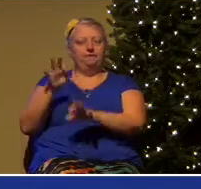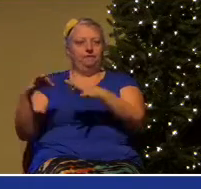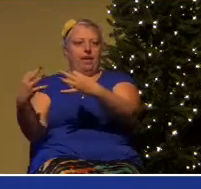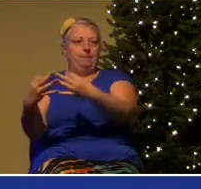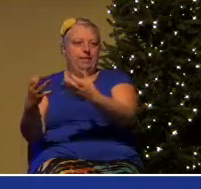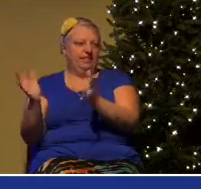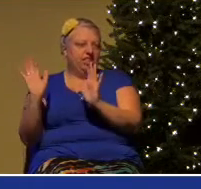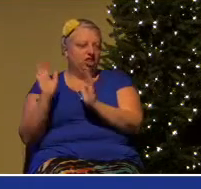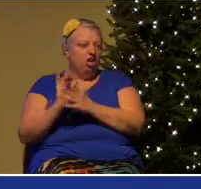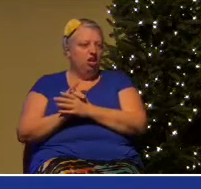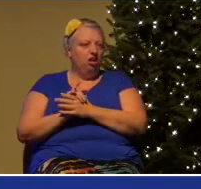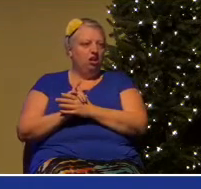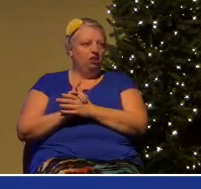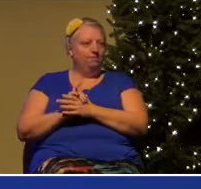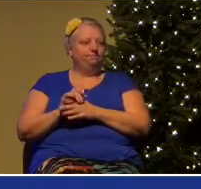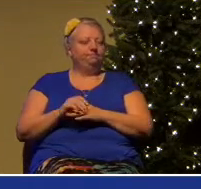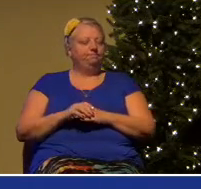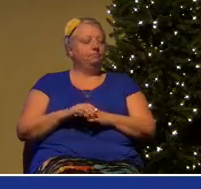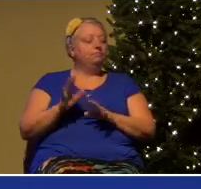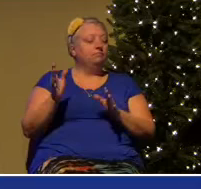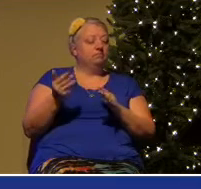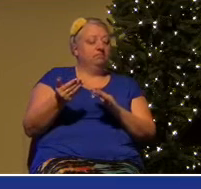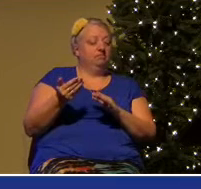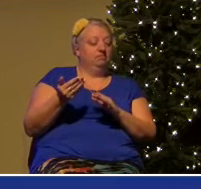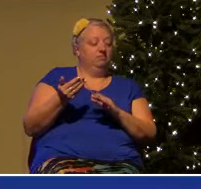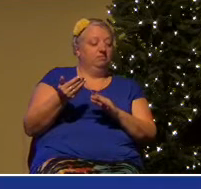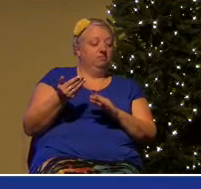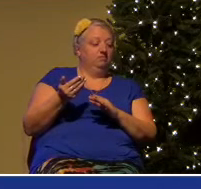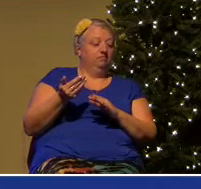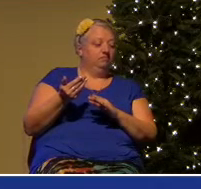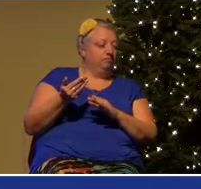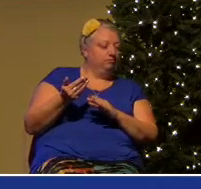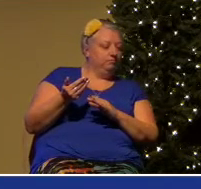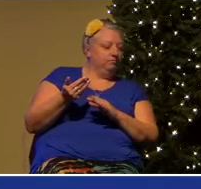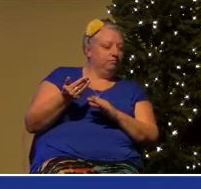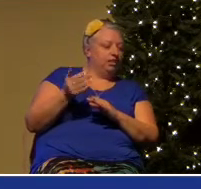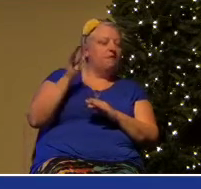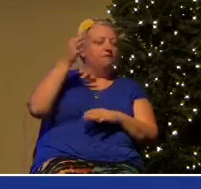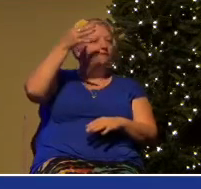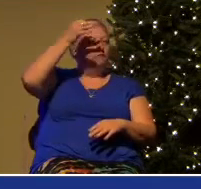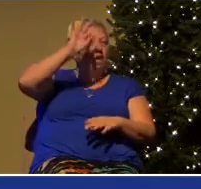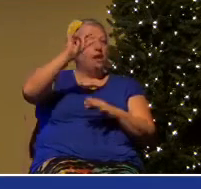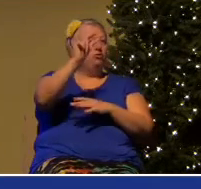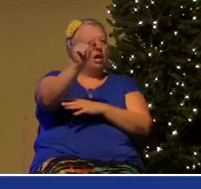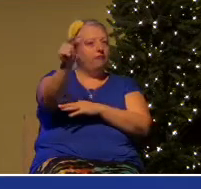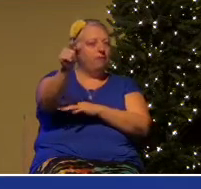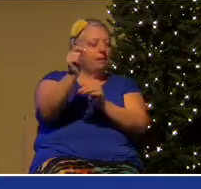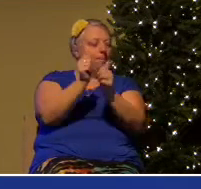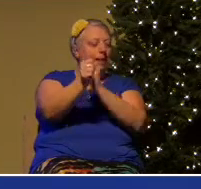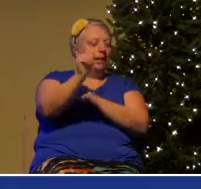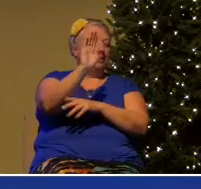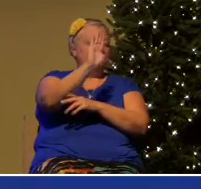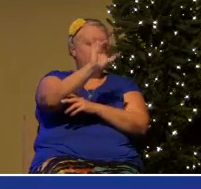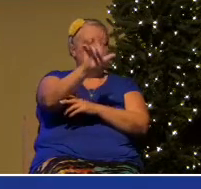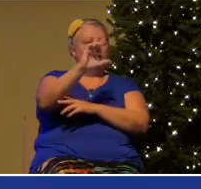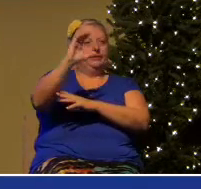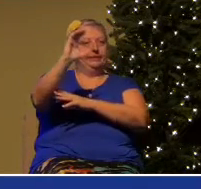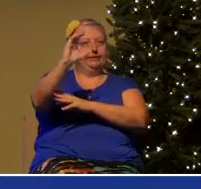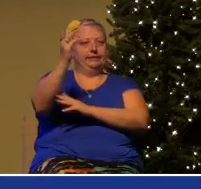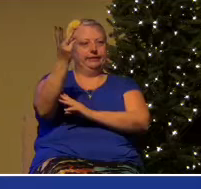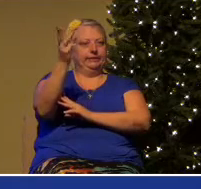was passed by the federal parliament and that grants